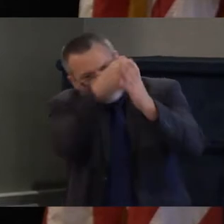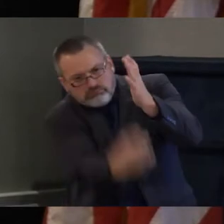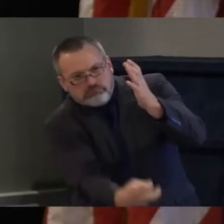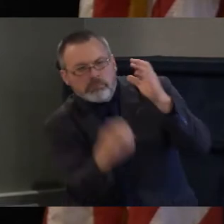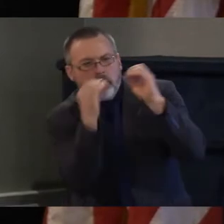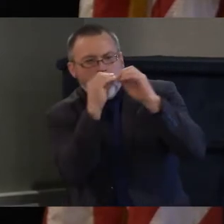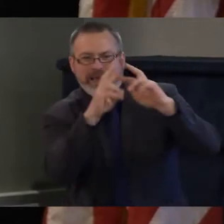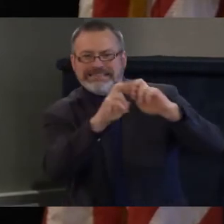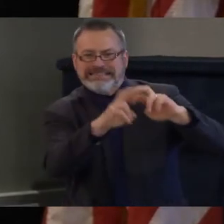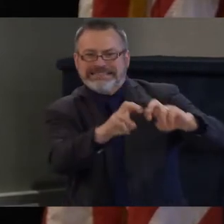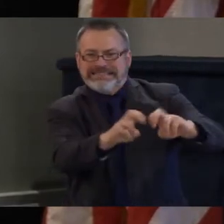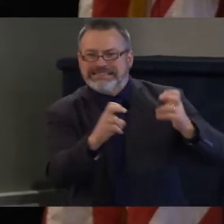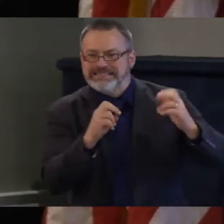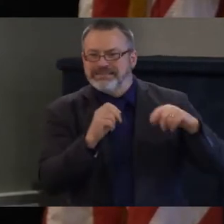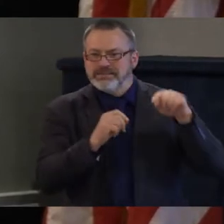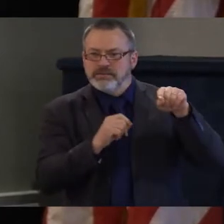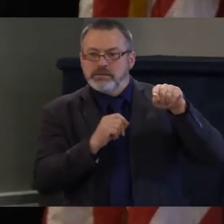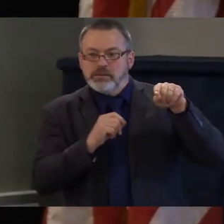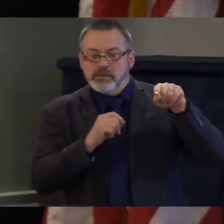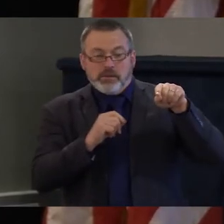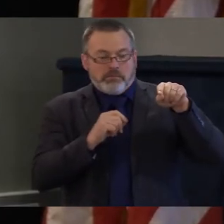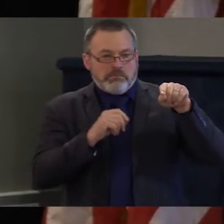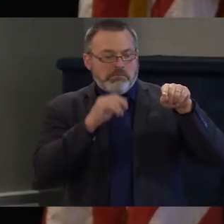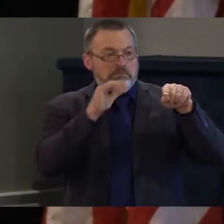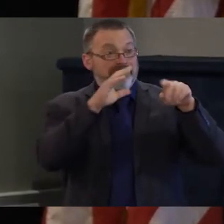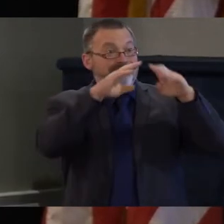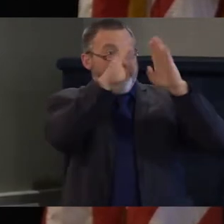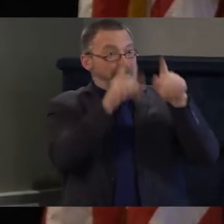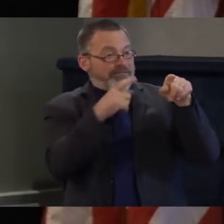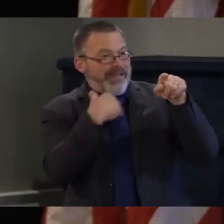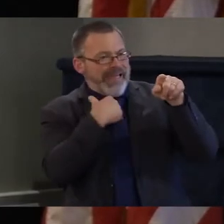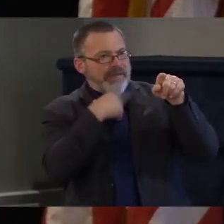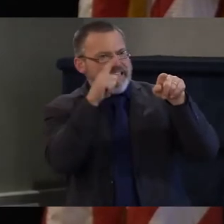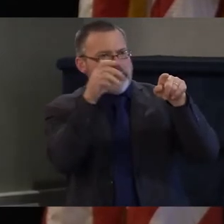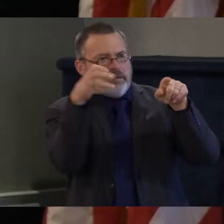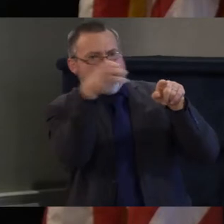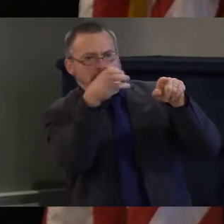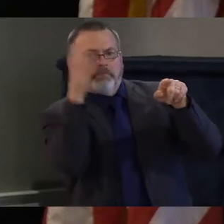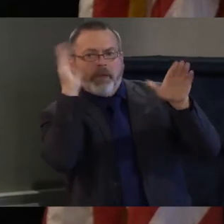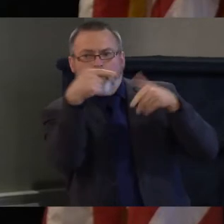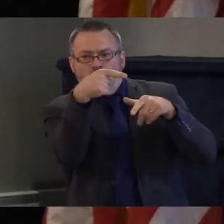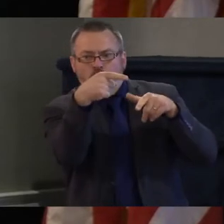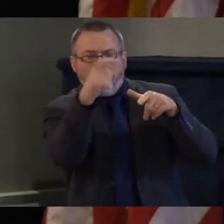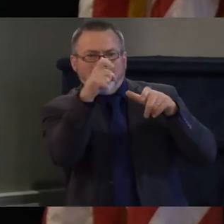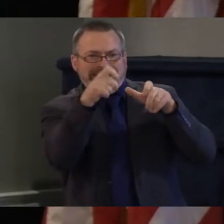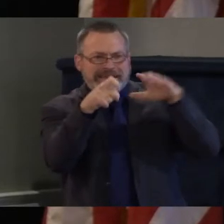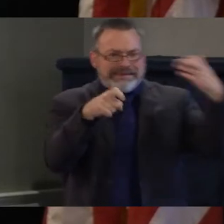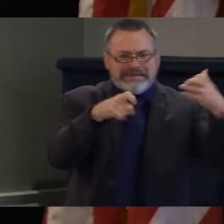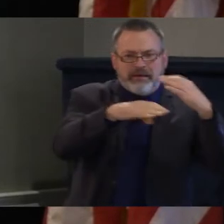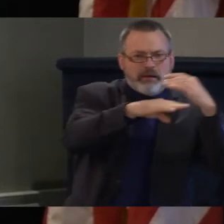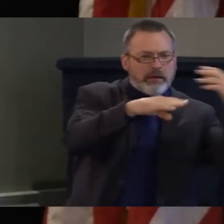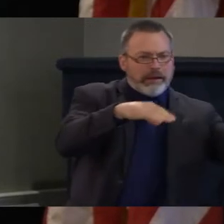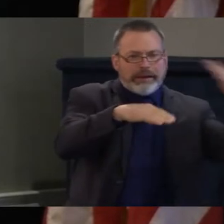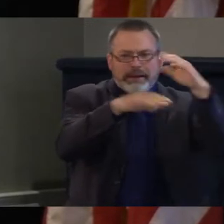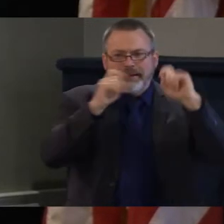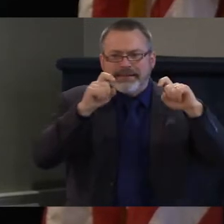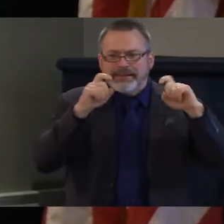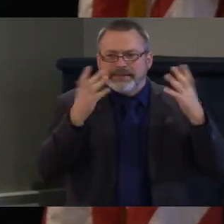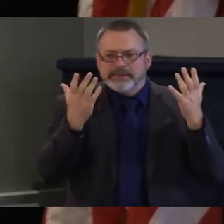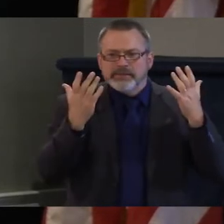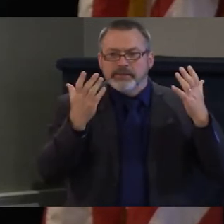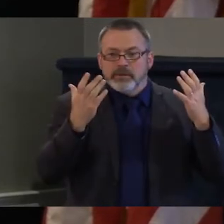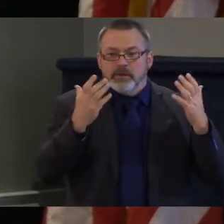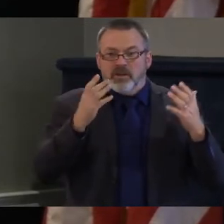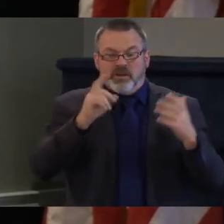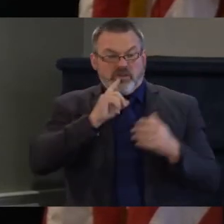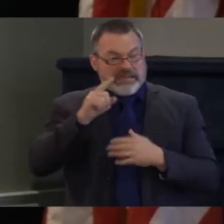homes to people who are looking for a place to live? I think a lot of times people don't understand even that there is a need or that